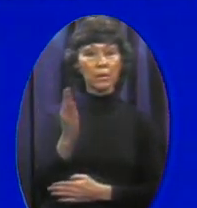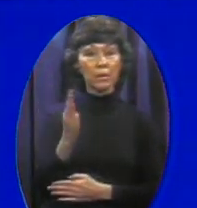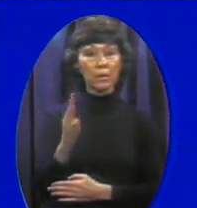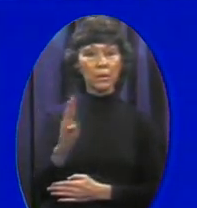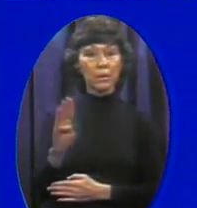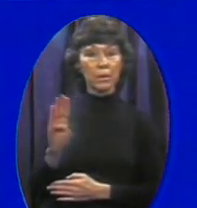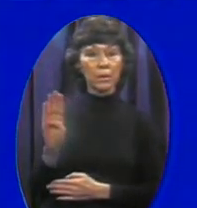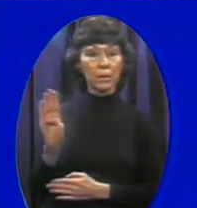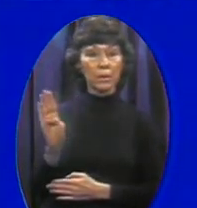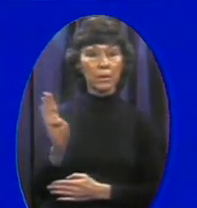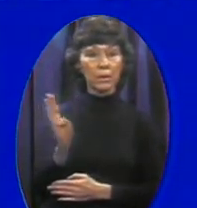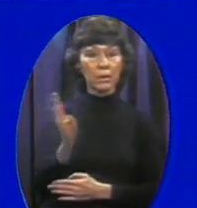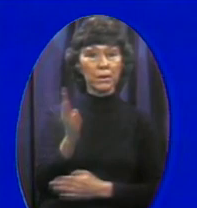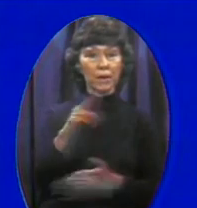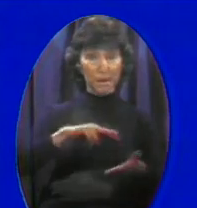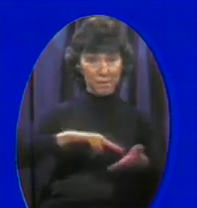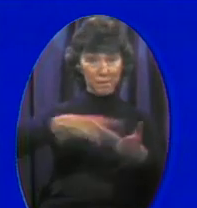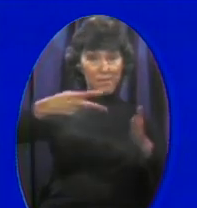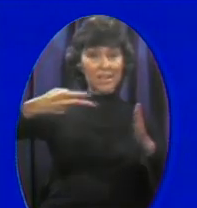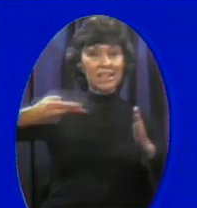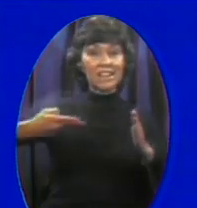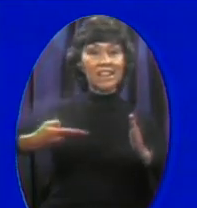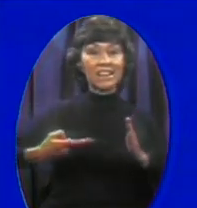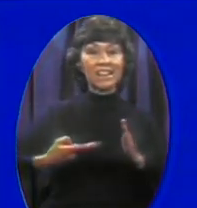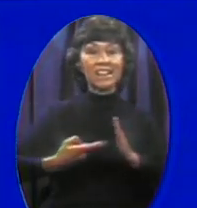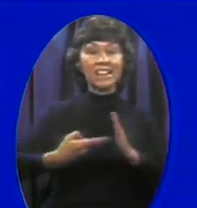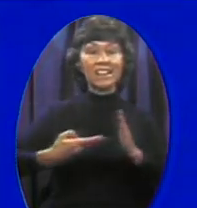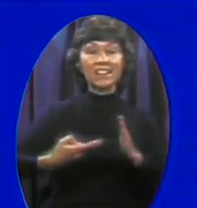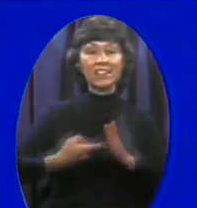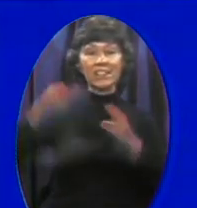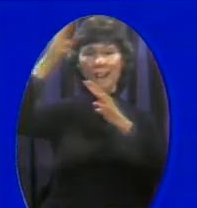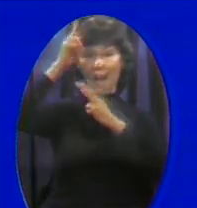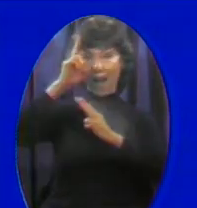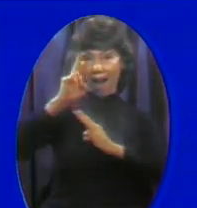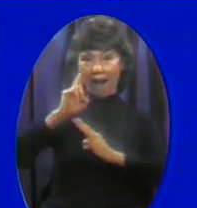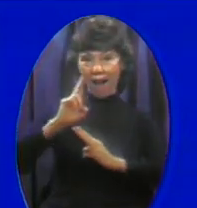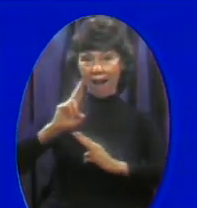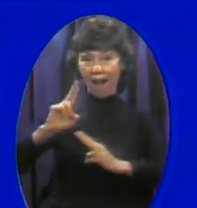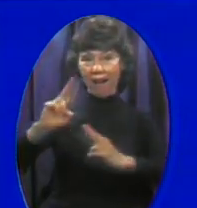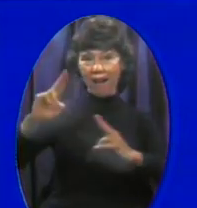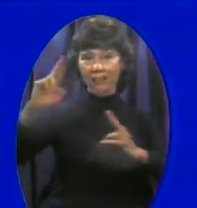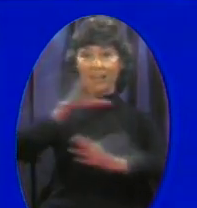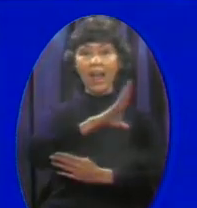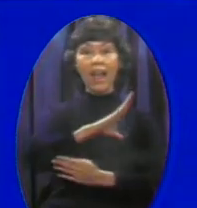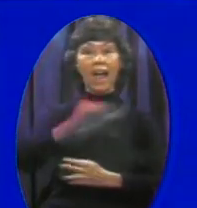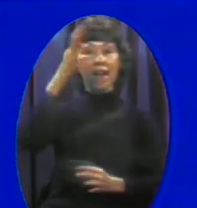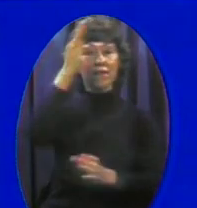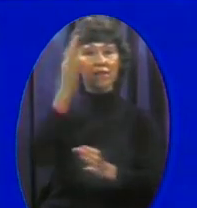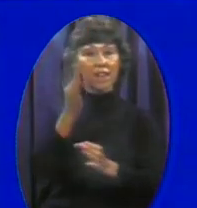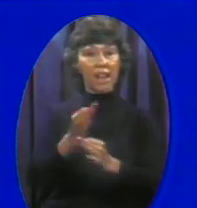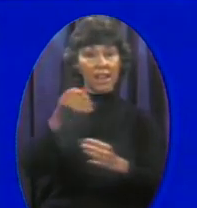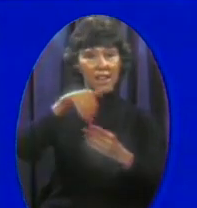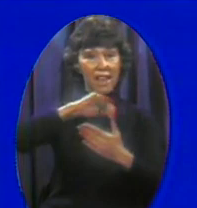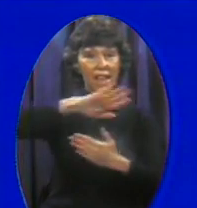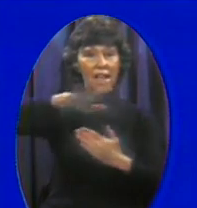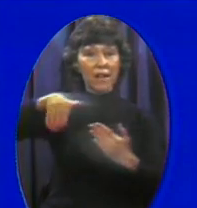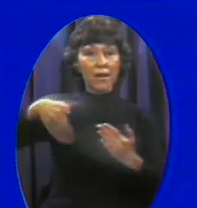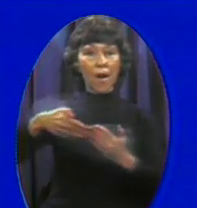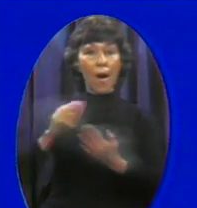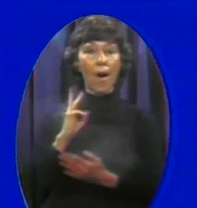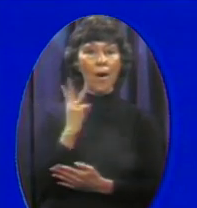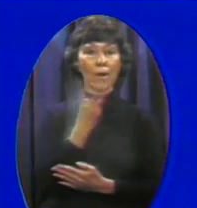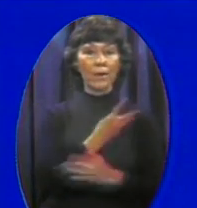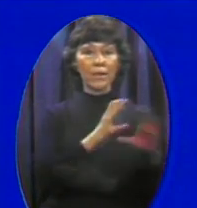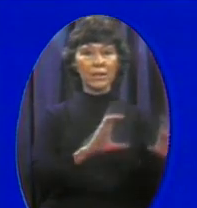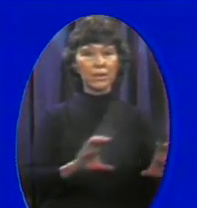is for honor ¶ ¶ And faith in all